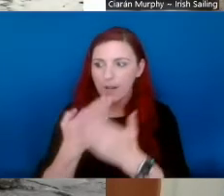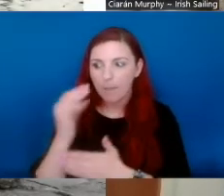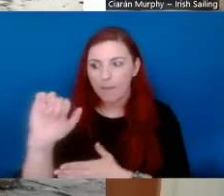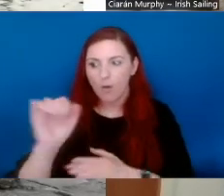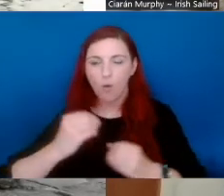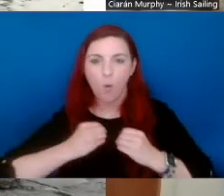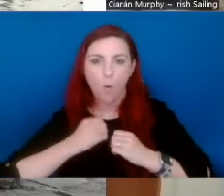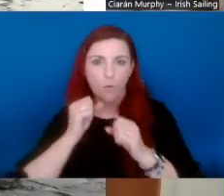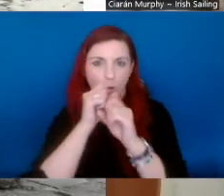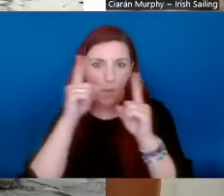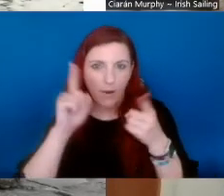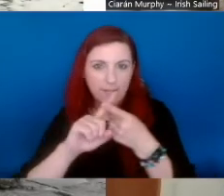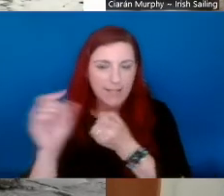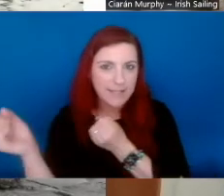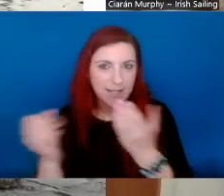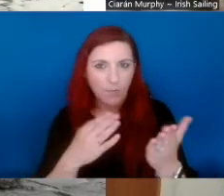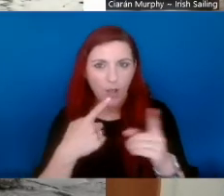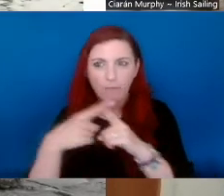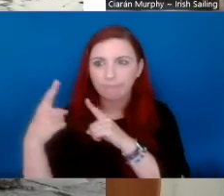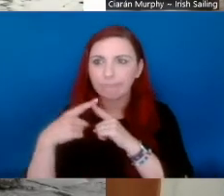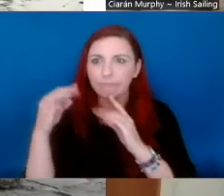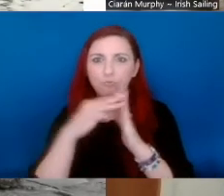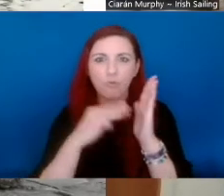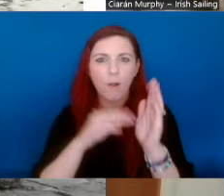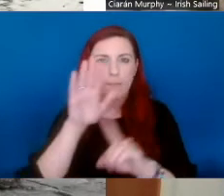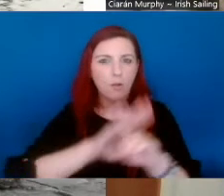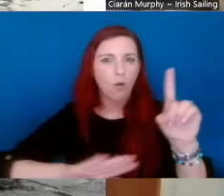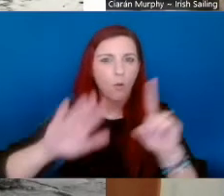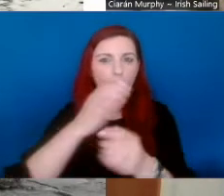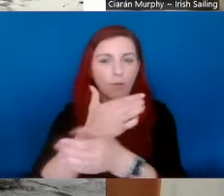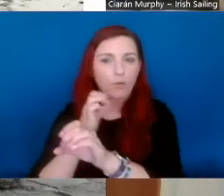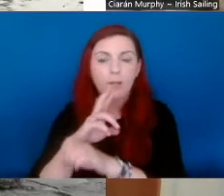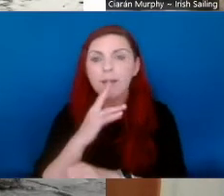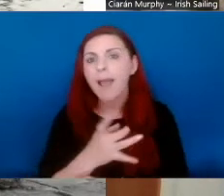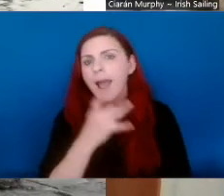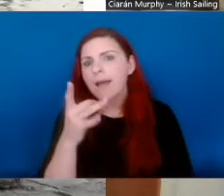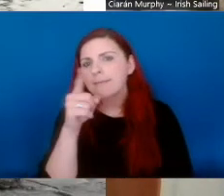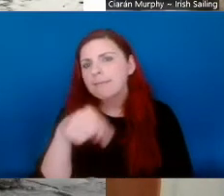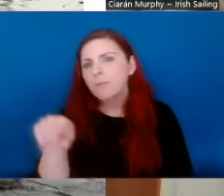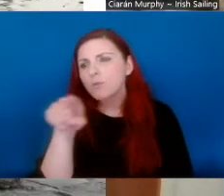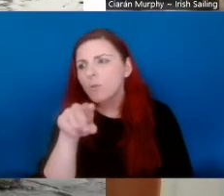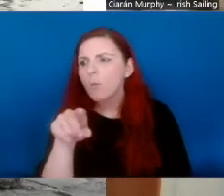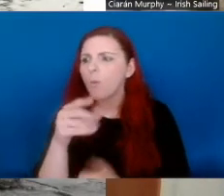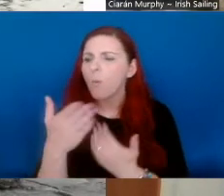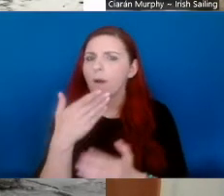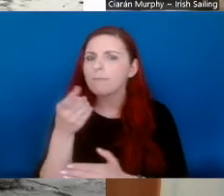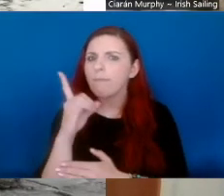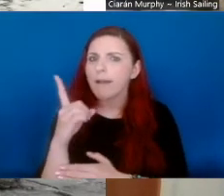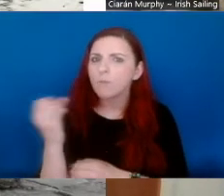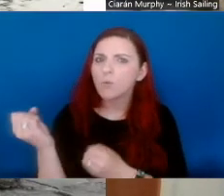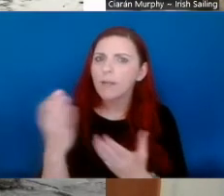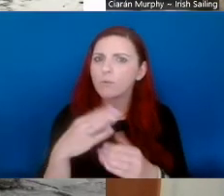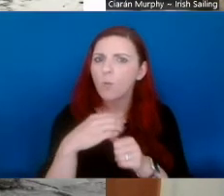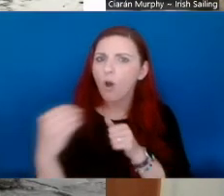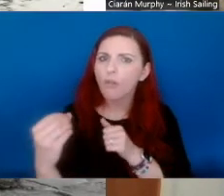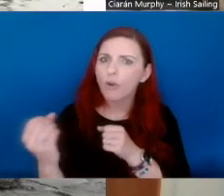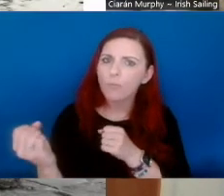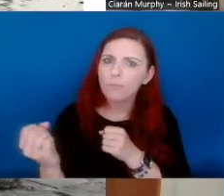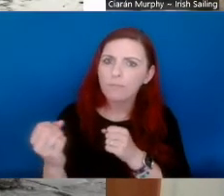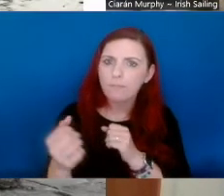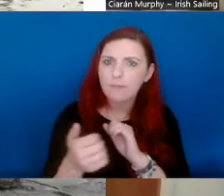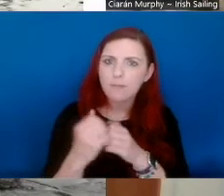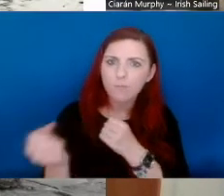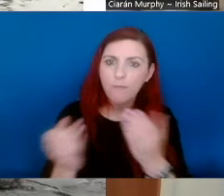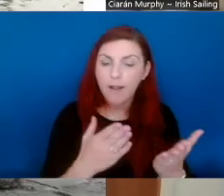Okay, so part of the theme for the Go All Out week is about encouraging activity providers to explore and develop their